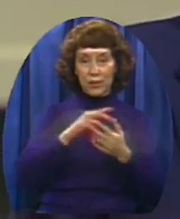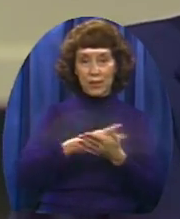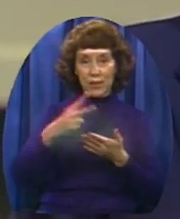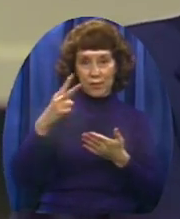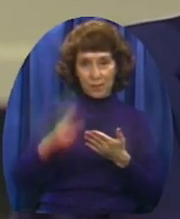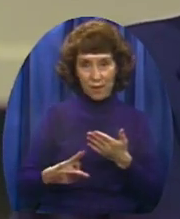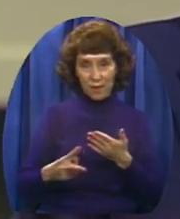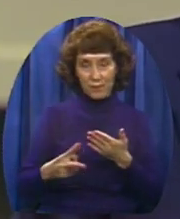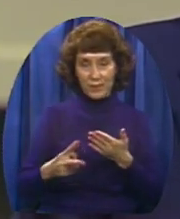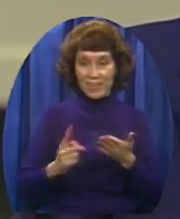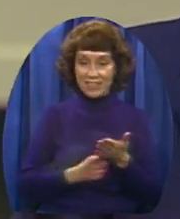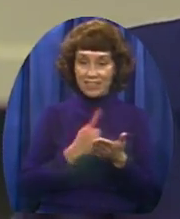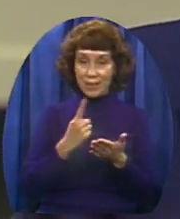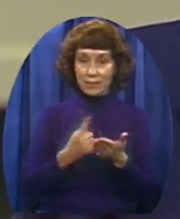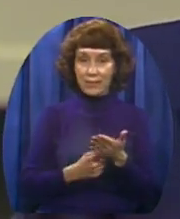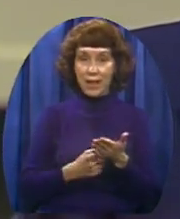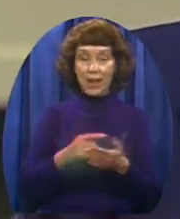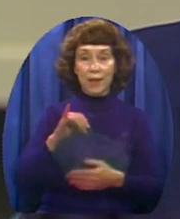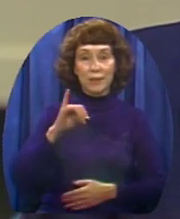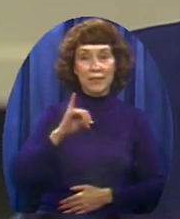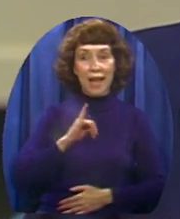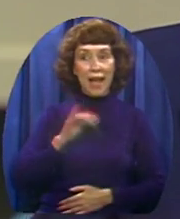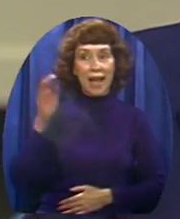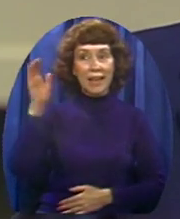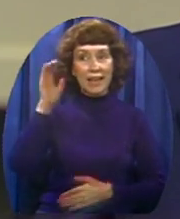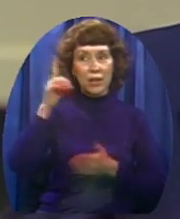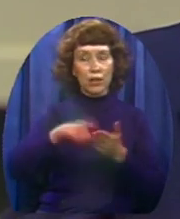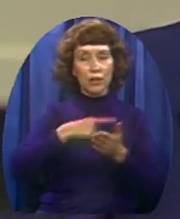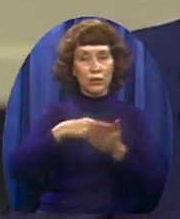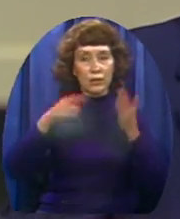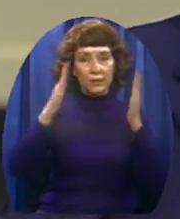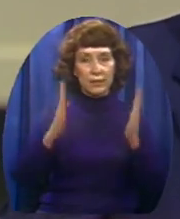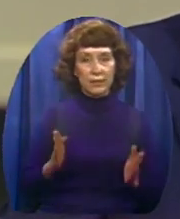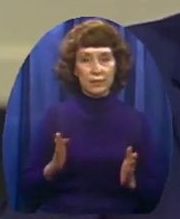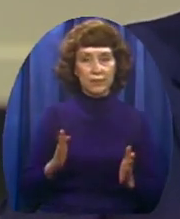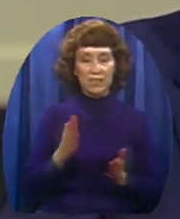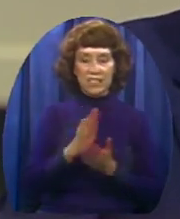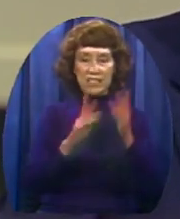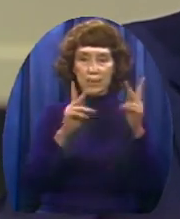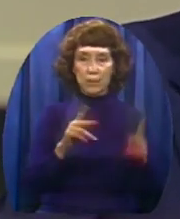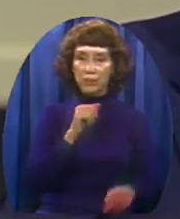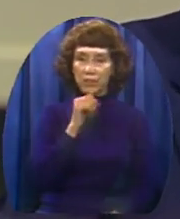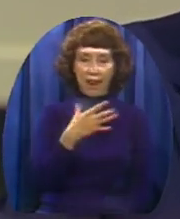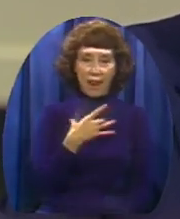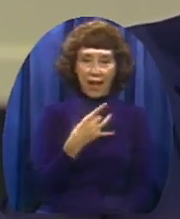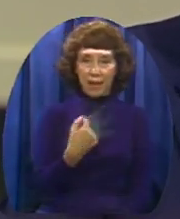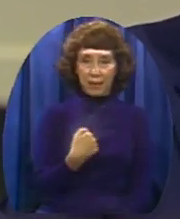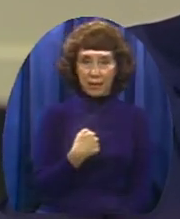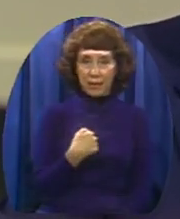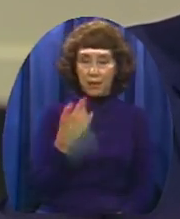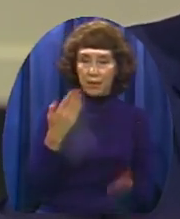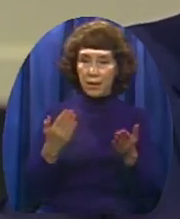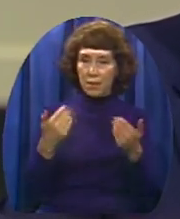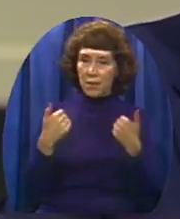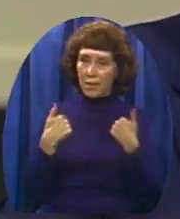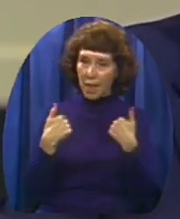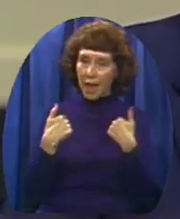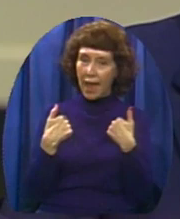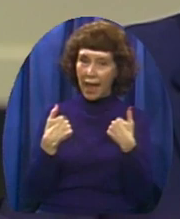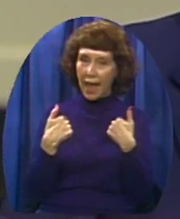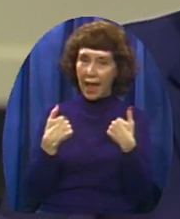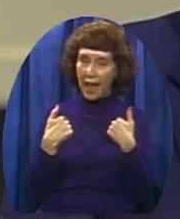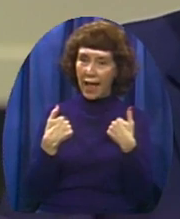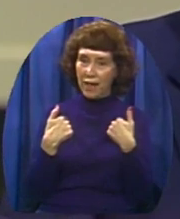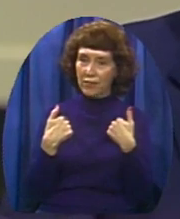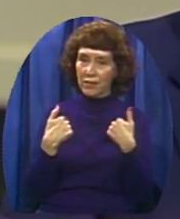Of some critic of mine Or person who doesn't like me Experiencing misfortune I